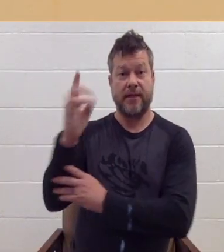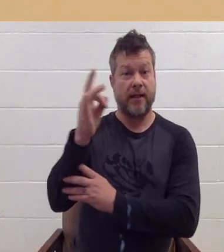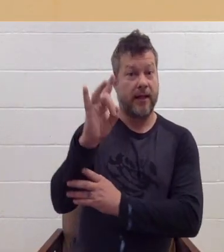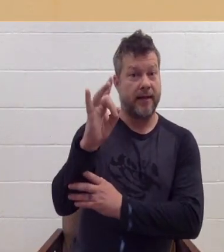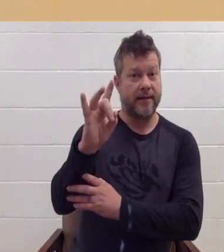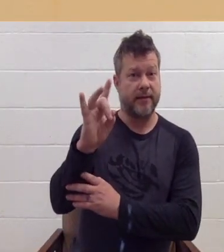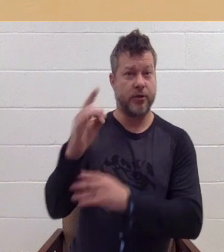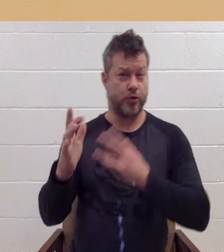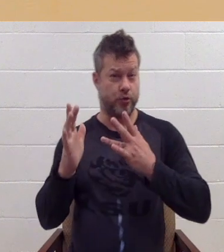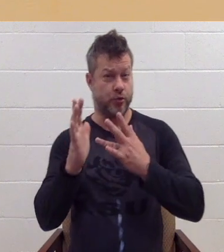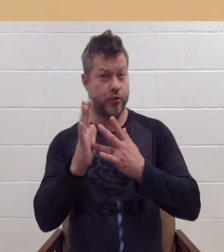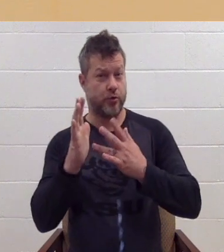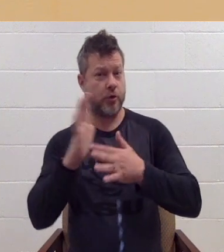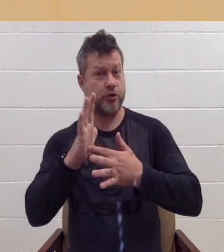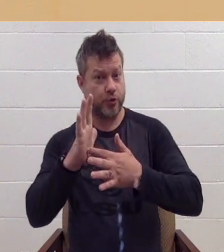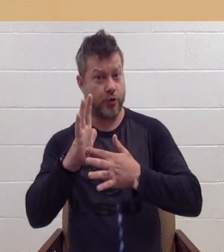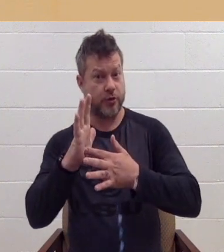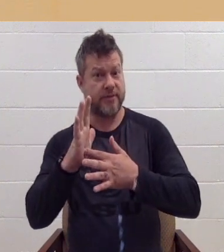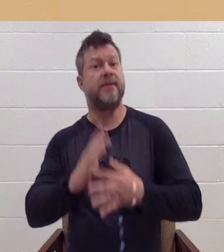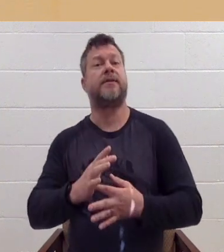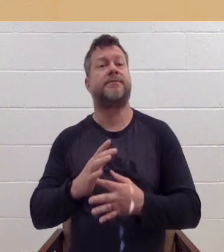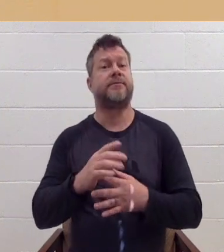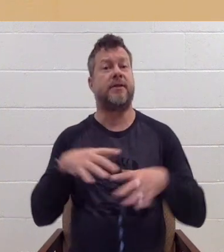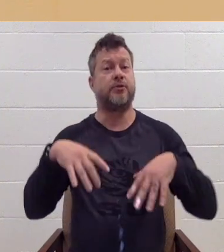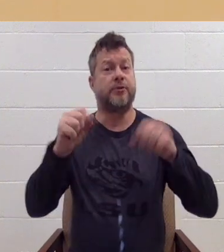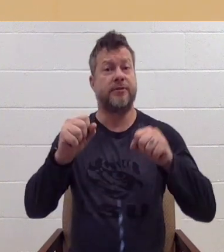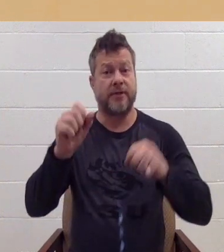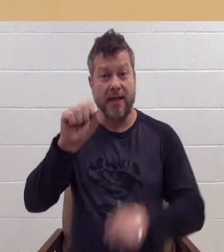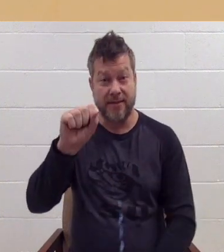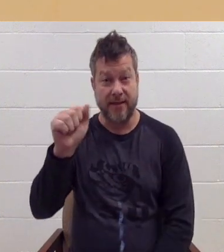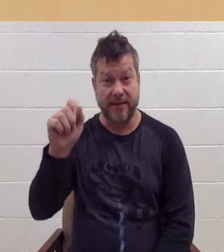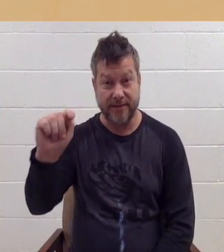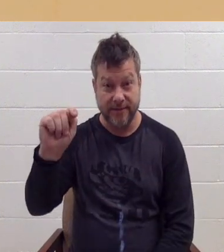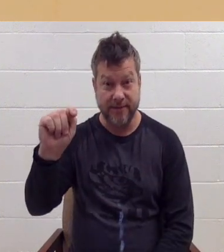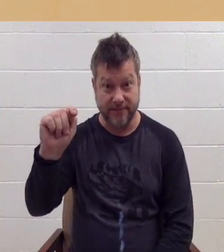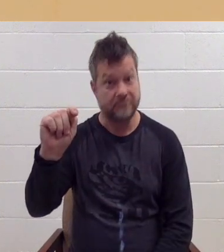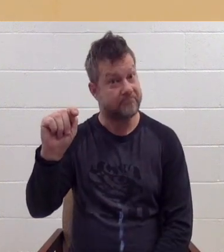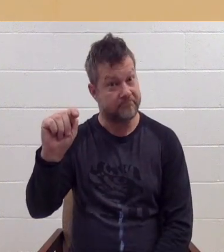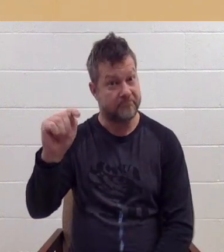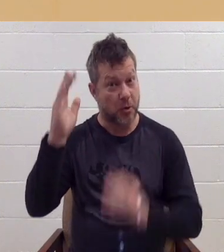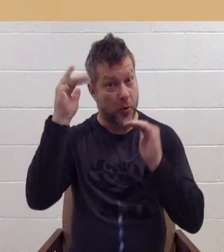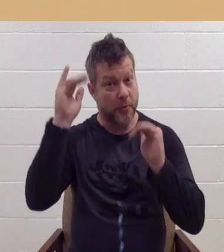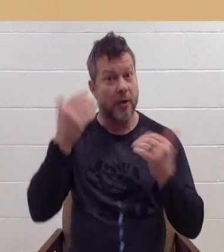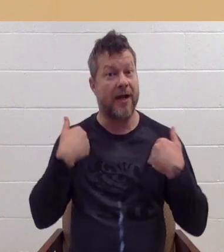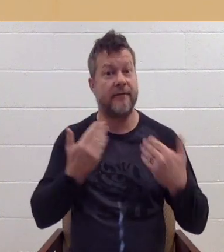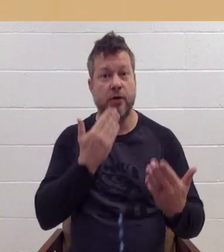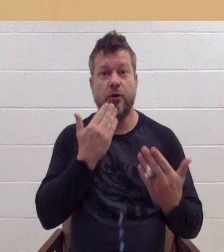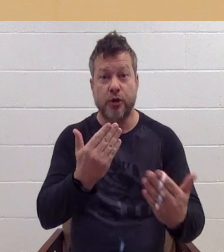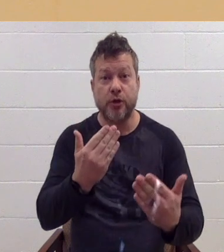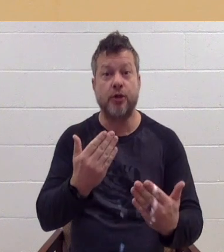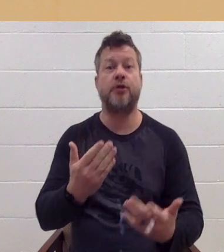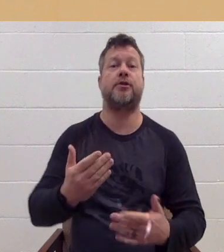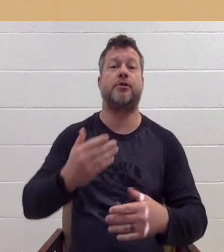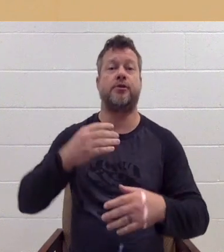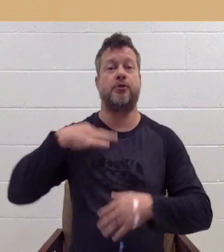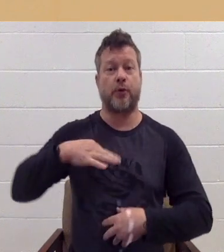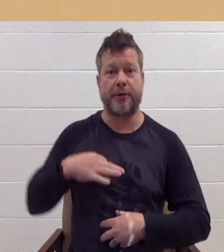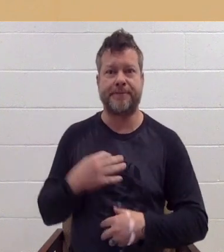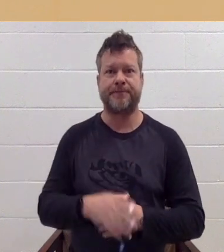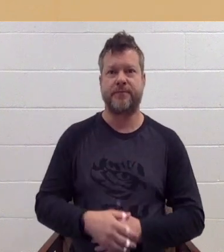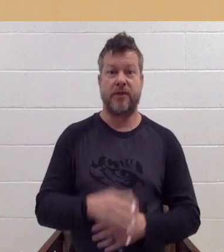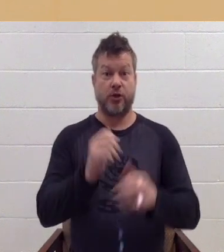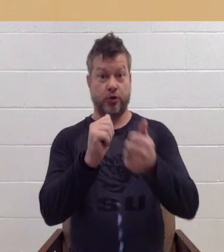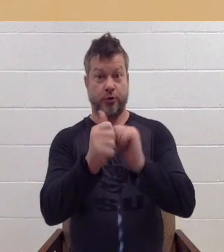their SATs. Hope you get a good score! The track team traveled to the Maryland School for the Blind on April